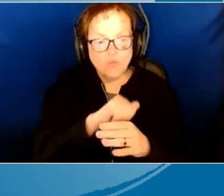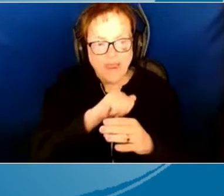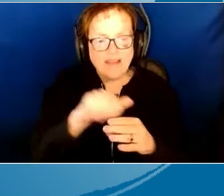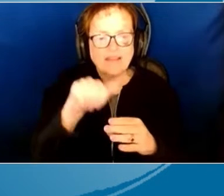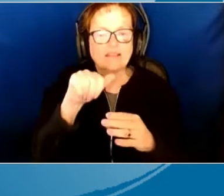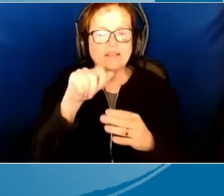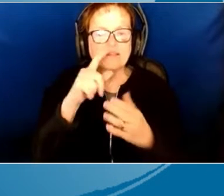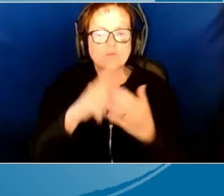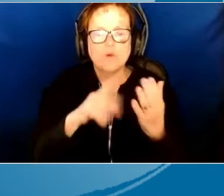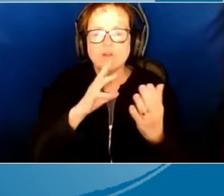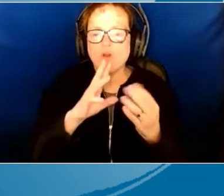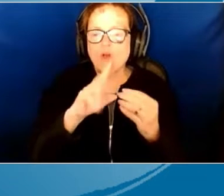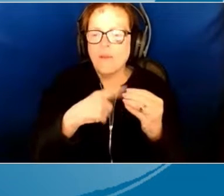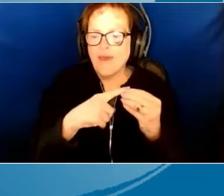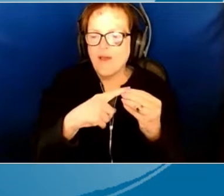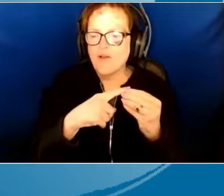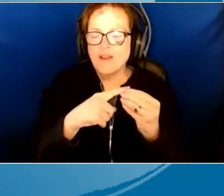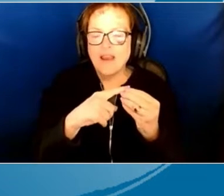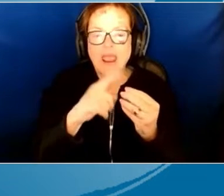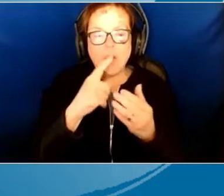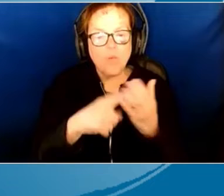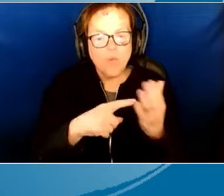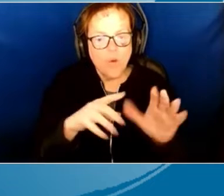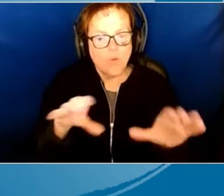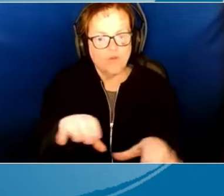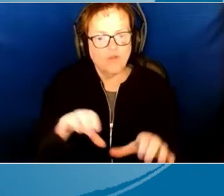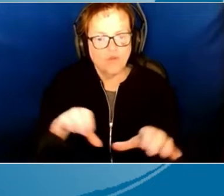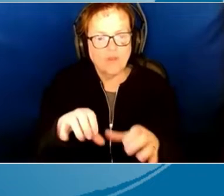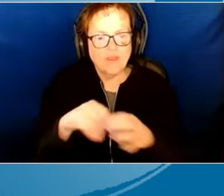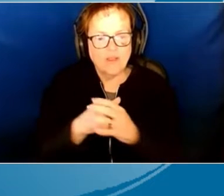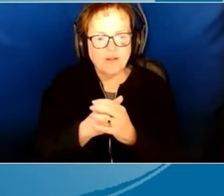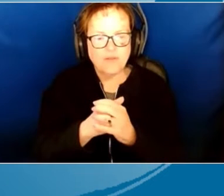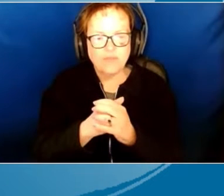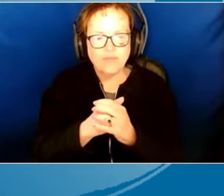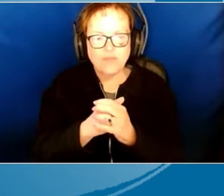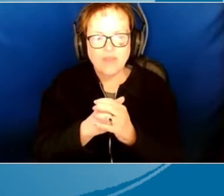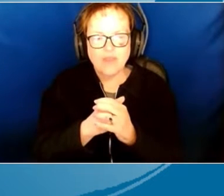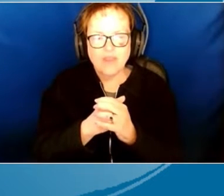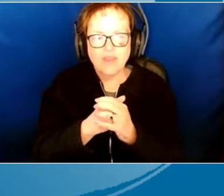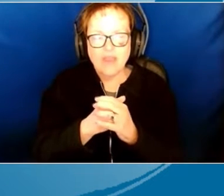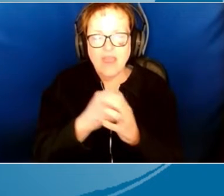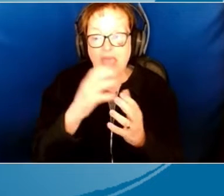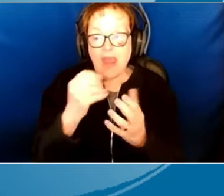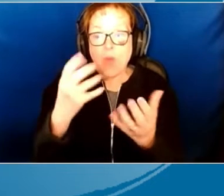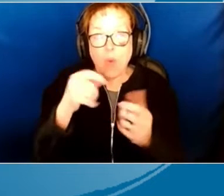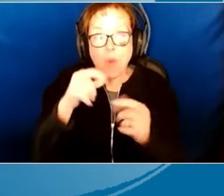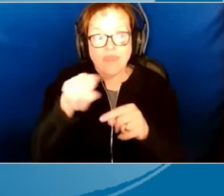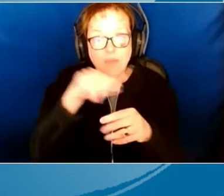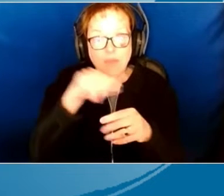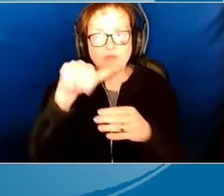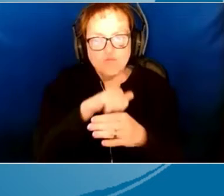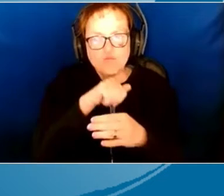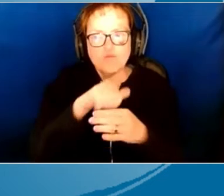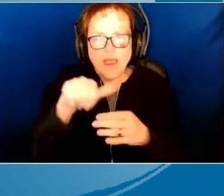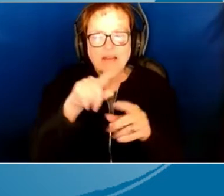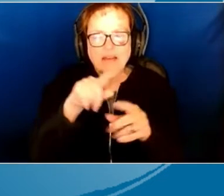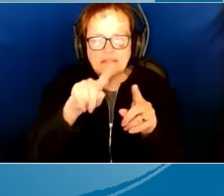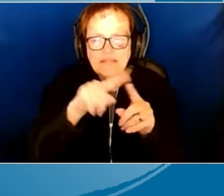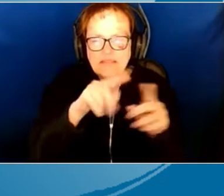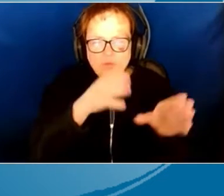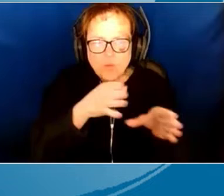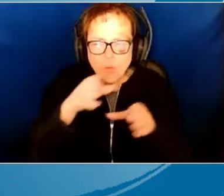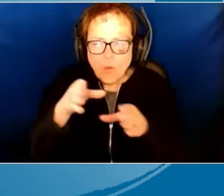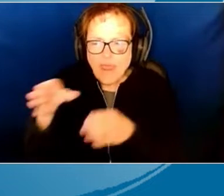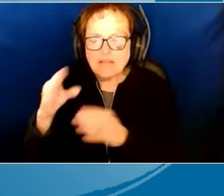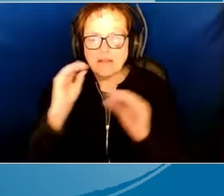that we're talking about and what it is that we're doing. So I want them to be able to practice some of those strategies that I'm